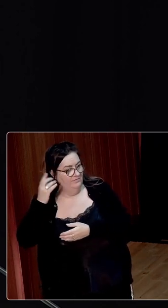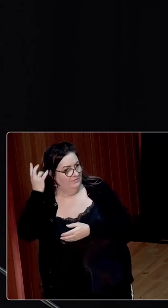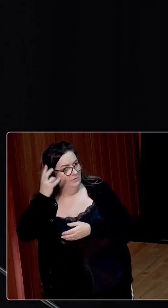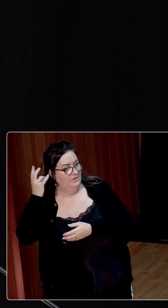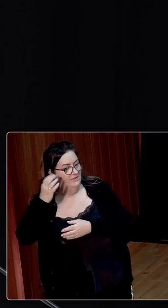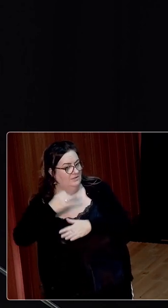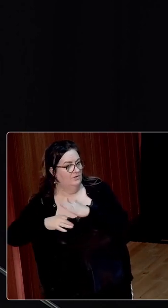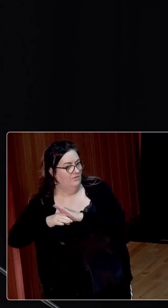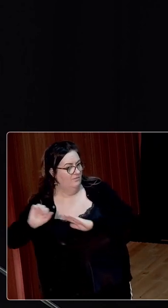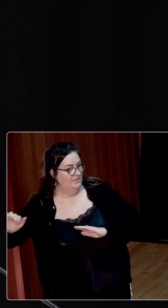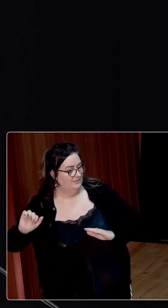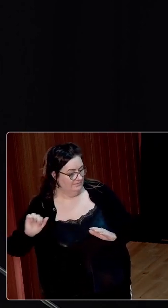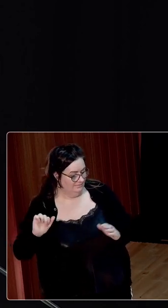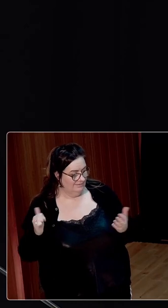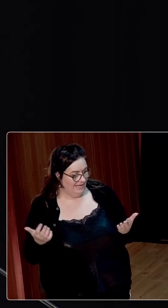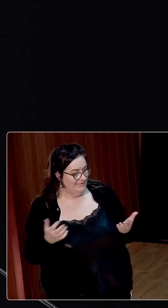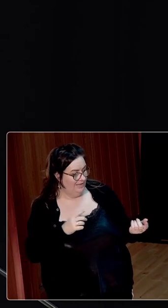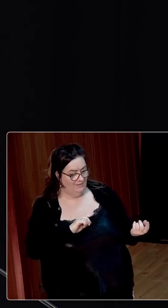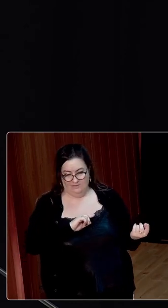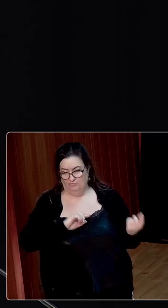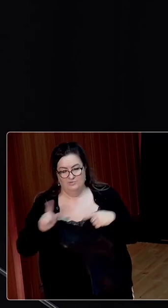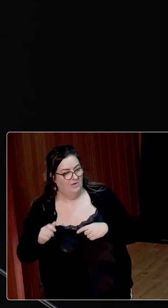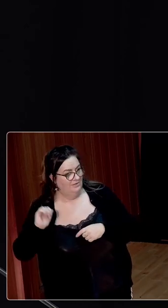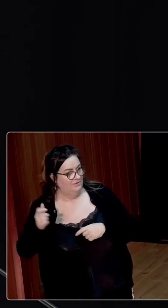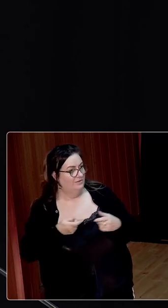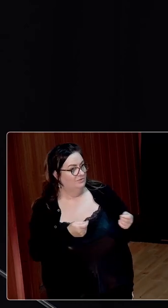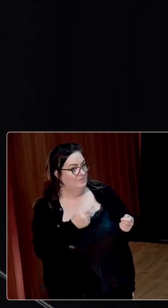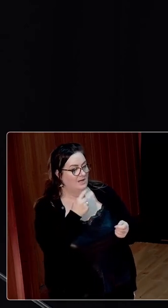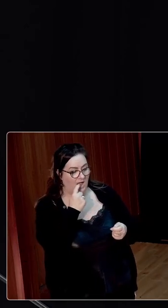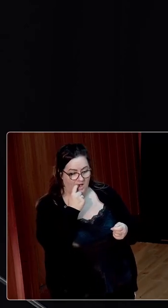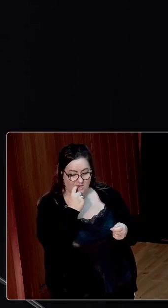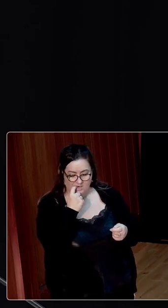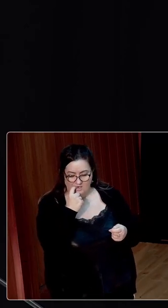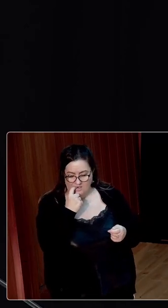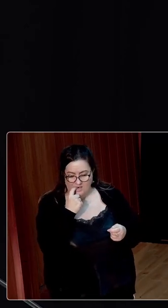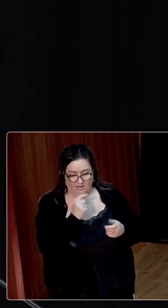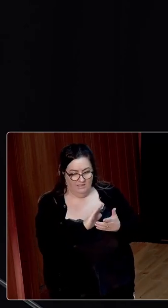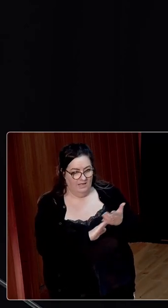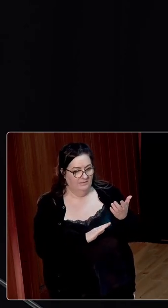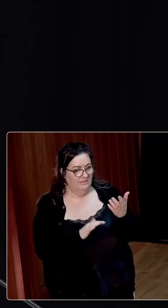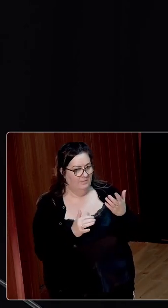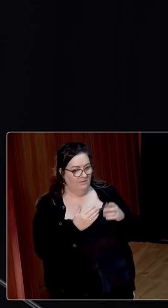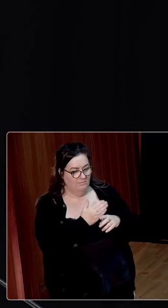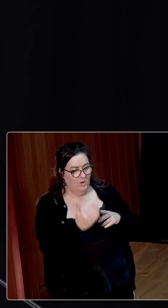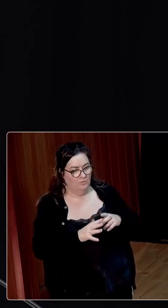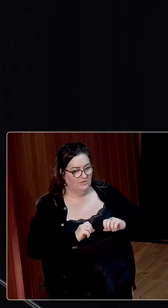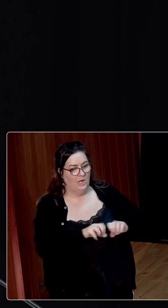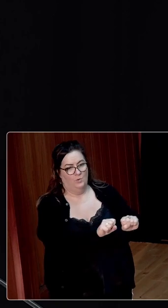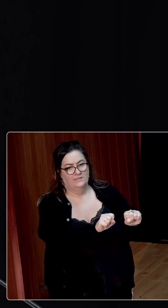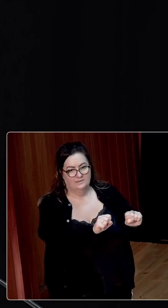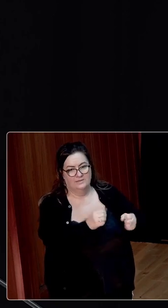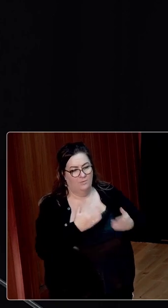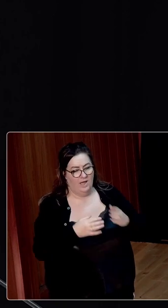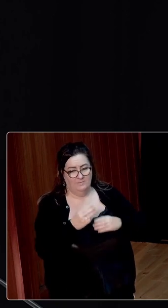and the capacity of the Irish officials to respond to that treatment. It is a salutary lesson in post-colonialism and in what happens